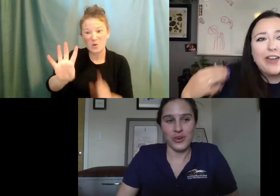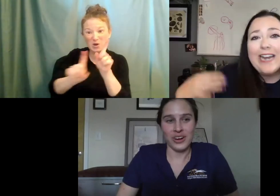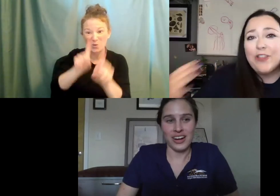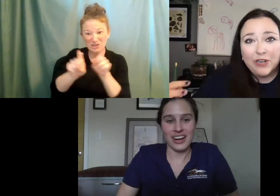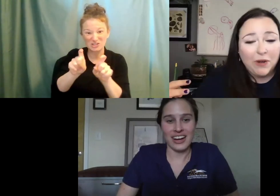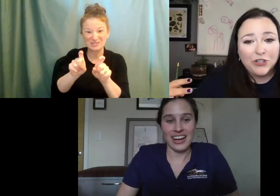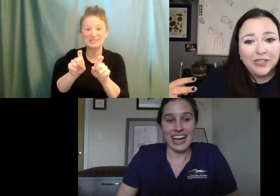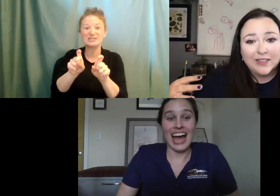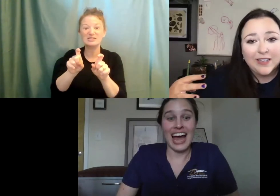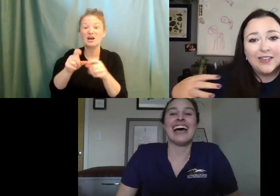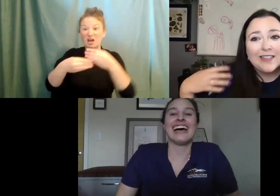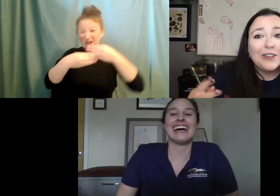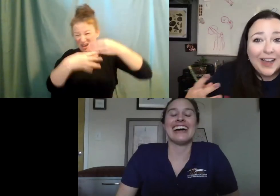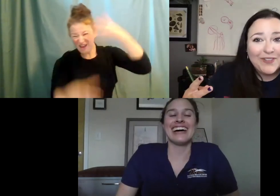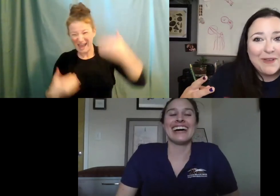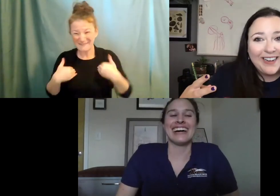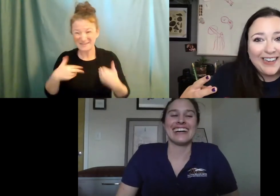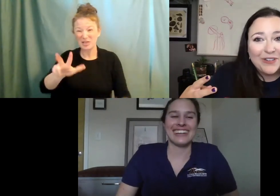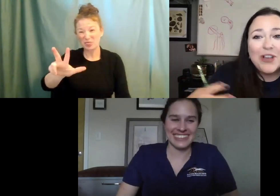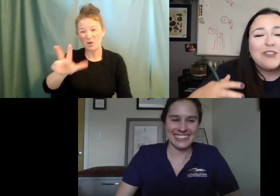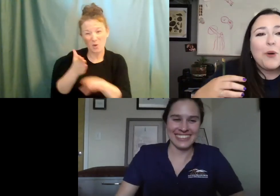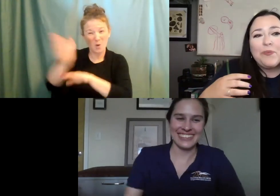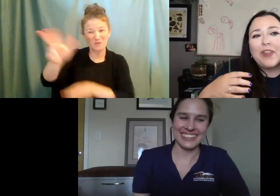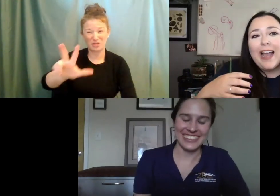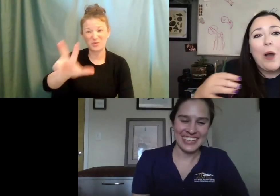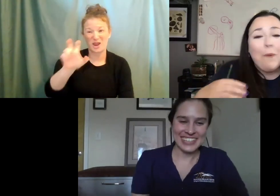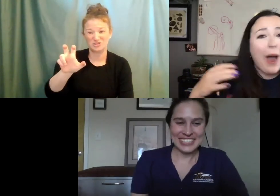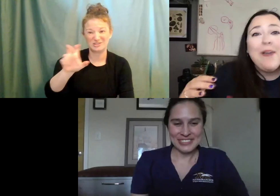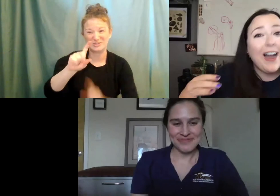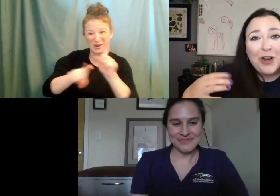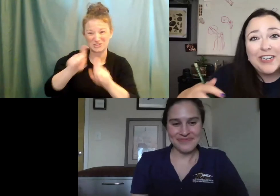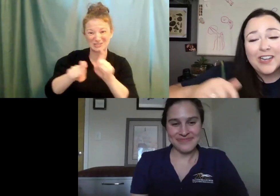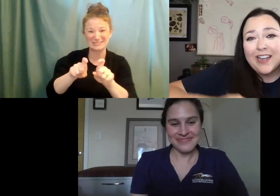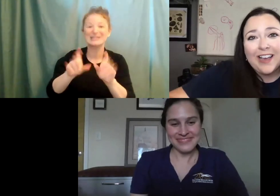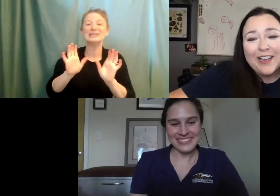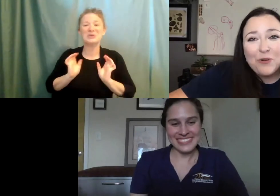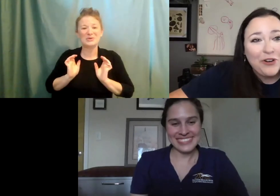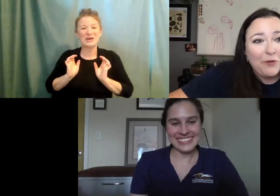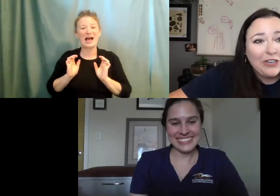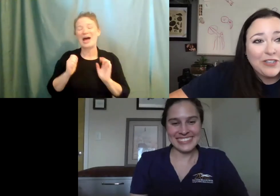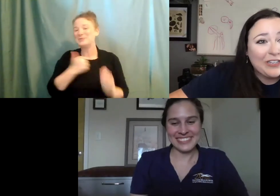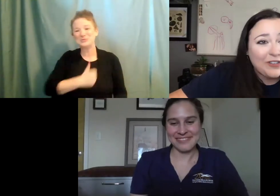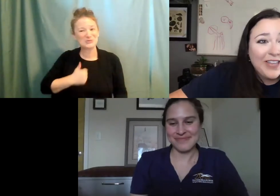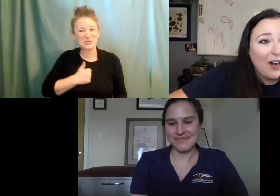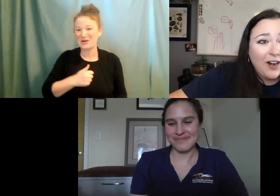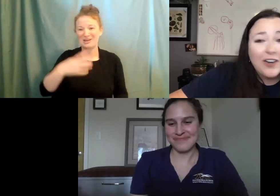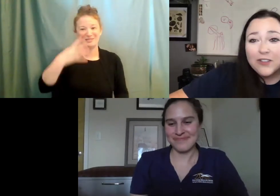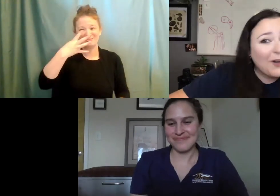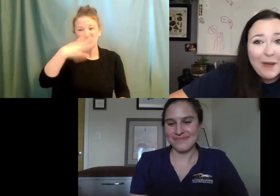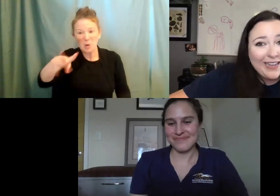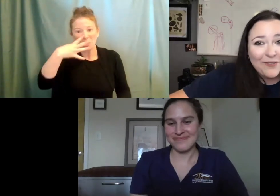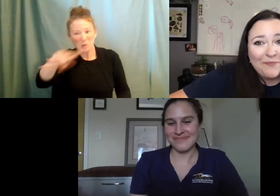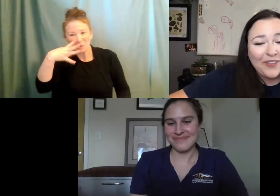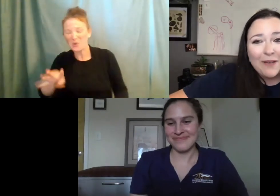383 questions left to be unanswered. So I'm not trying to ignore your questions. It's just, there are